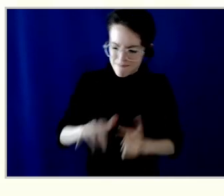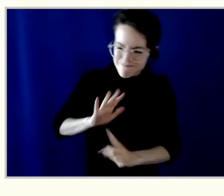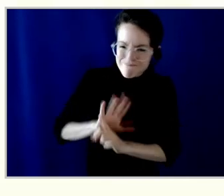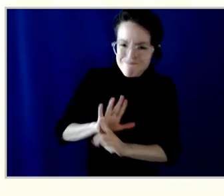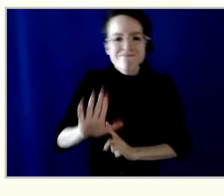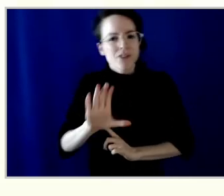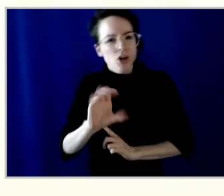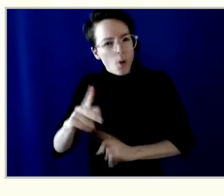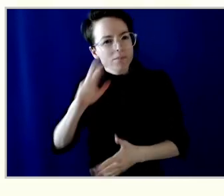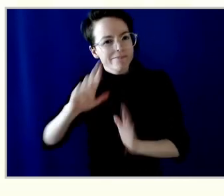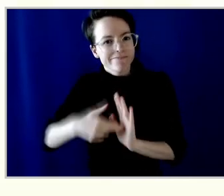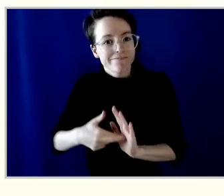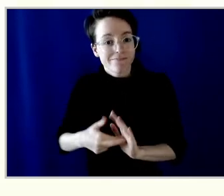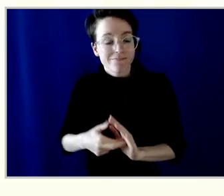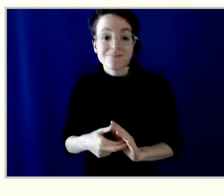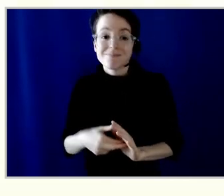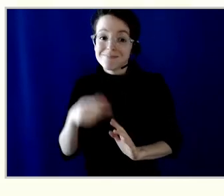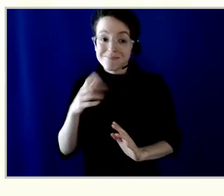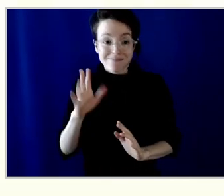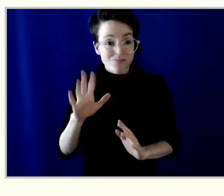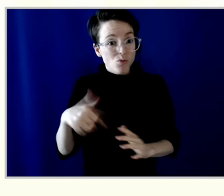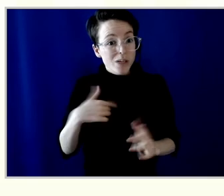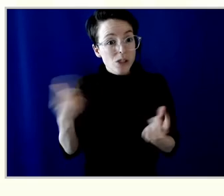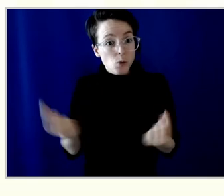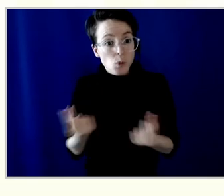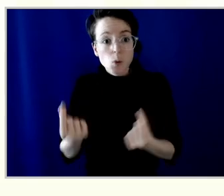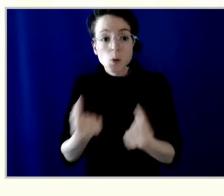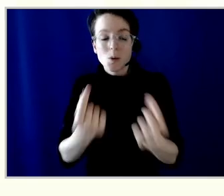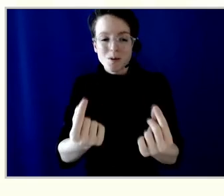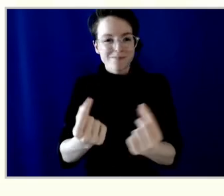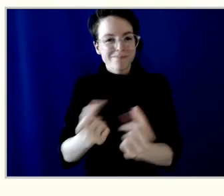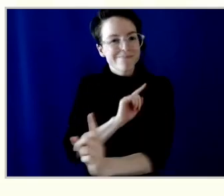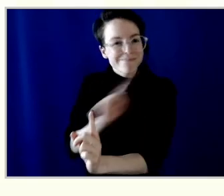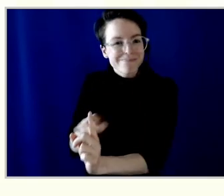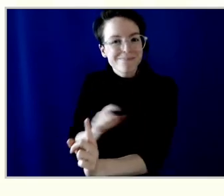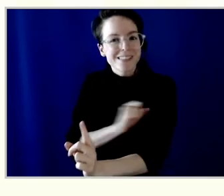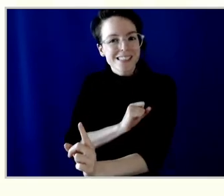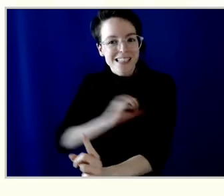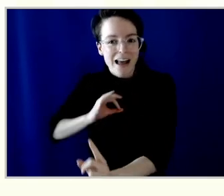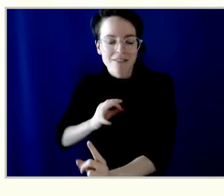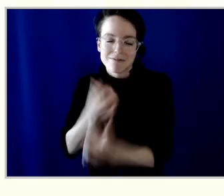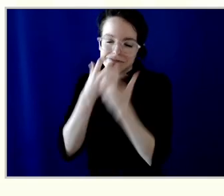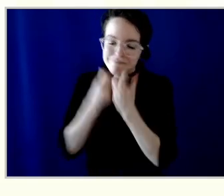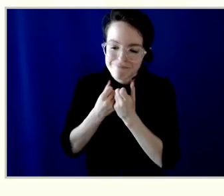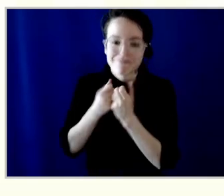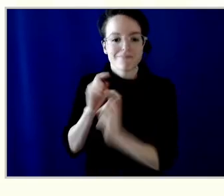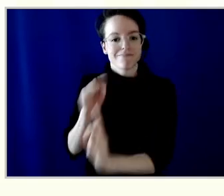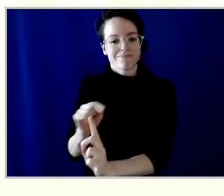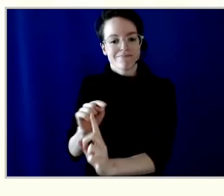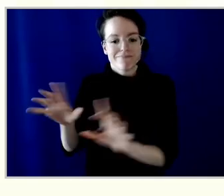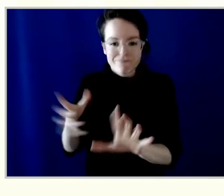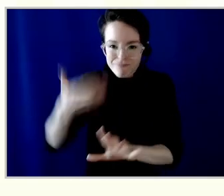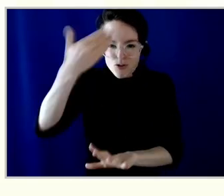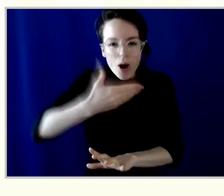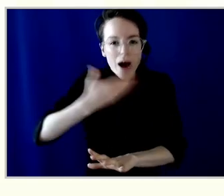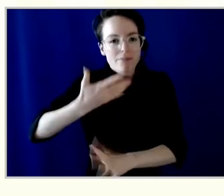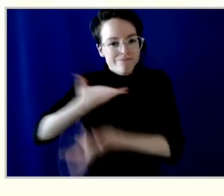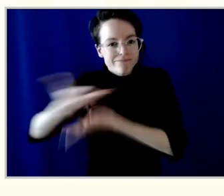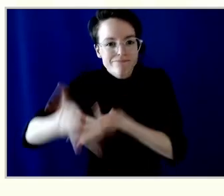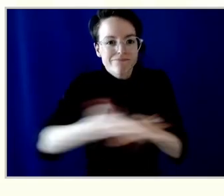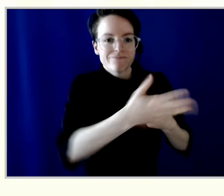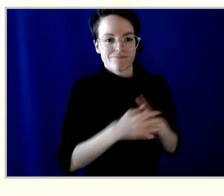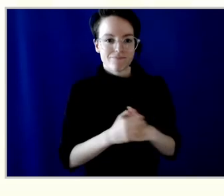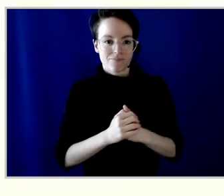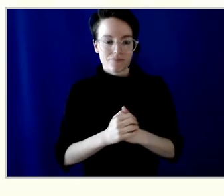making it happen. The health and safety of our employees is paramount for the board. We're committed to ensuring that employees have a safe